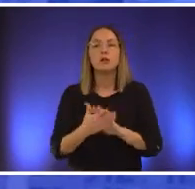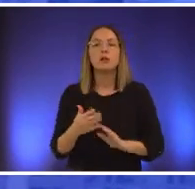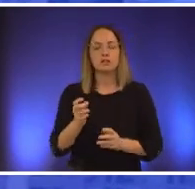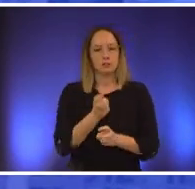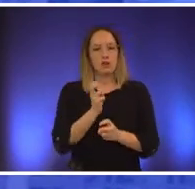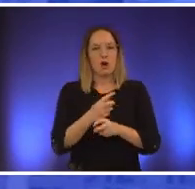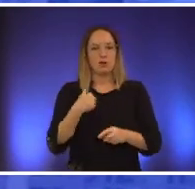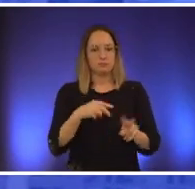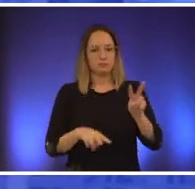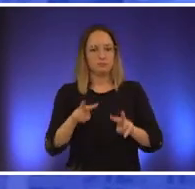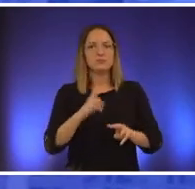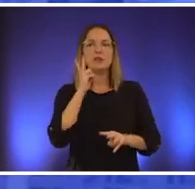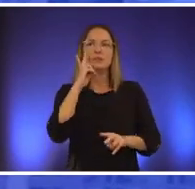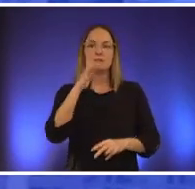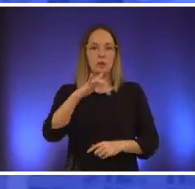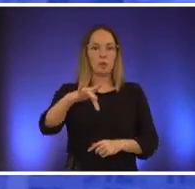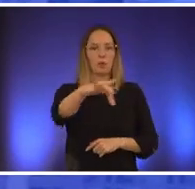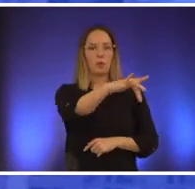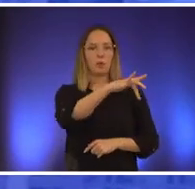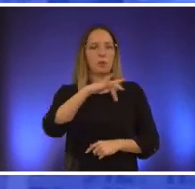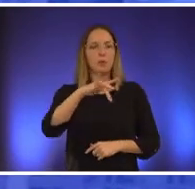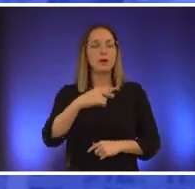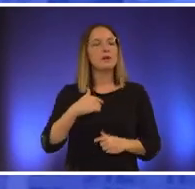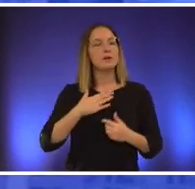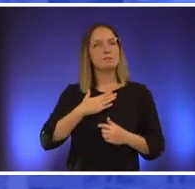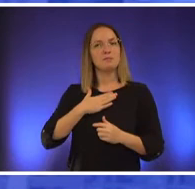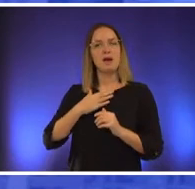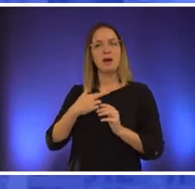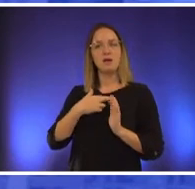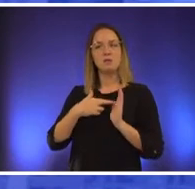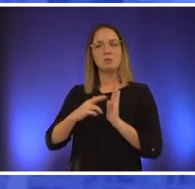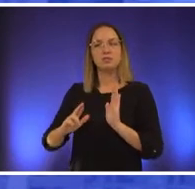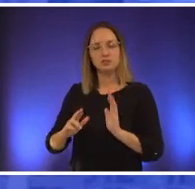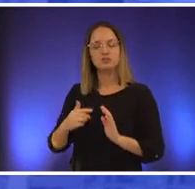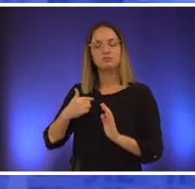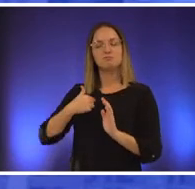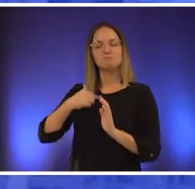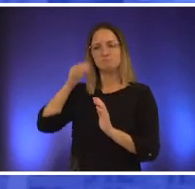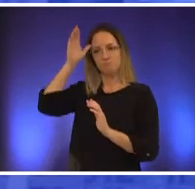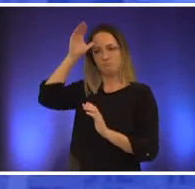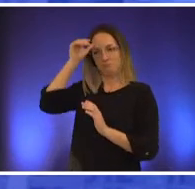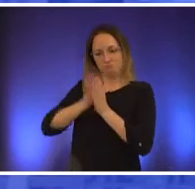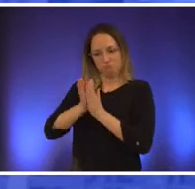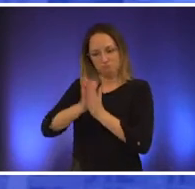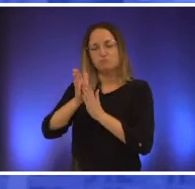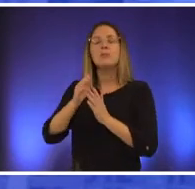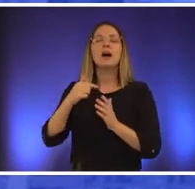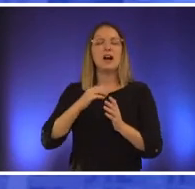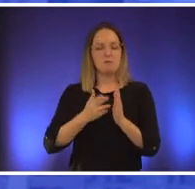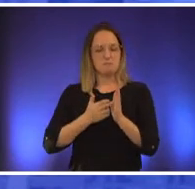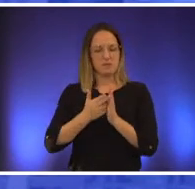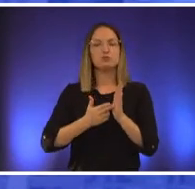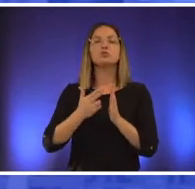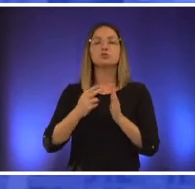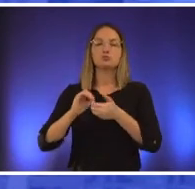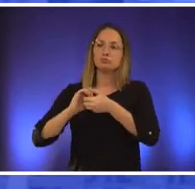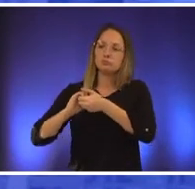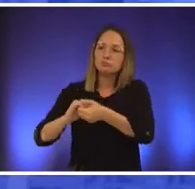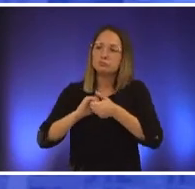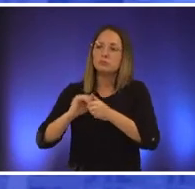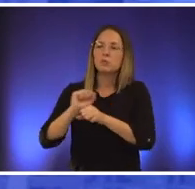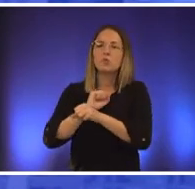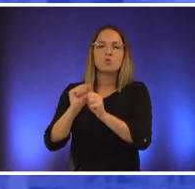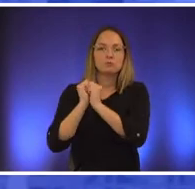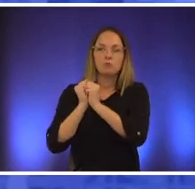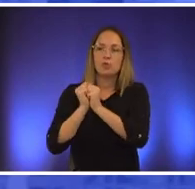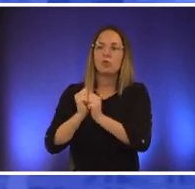and because i have a reputation of being tenacious on this topic i will make sure that we are working um with with with the university